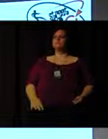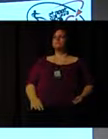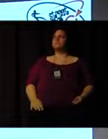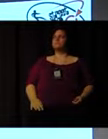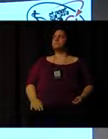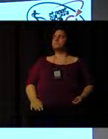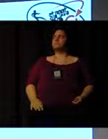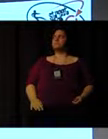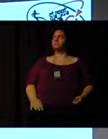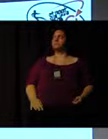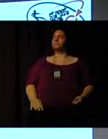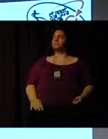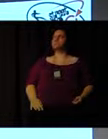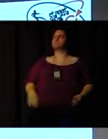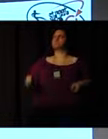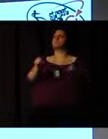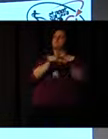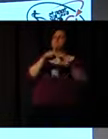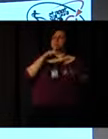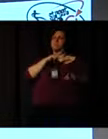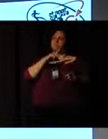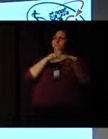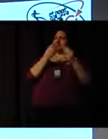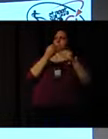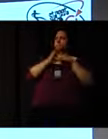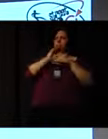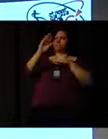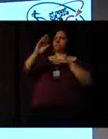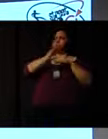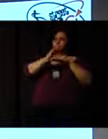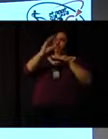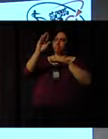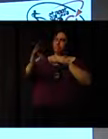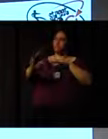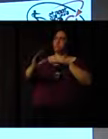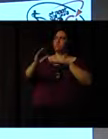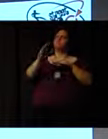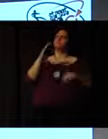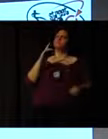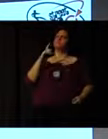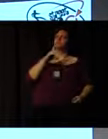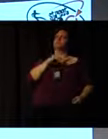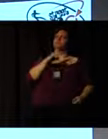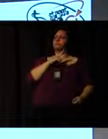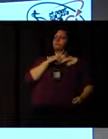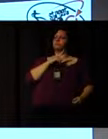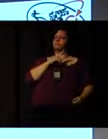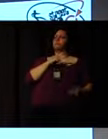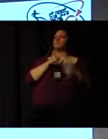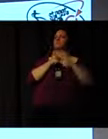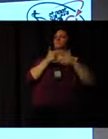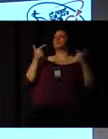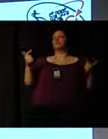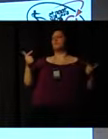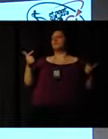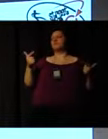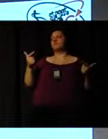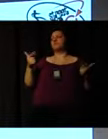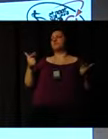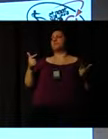funders. And we have, we're very fortunate in the UK in that we have a lottery, a sports lottery programme,